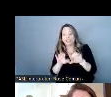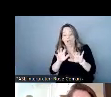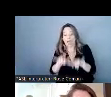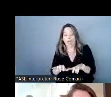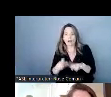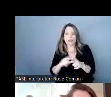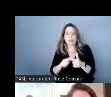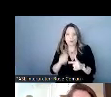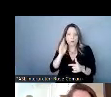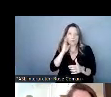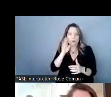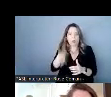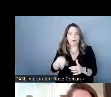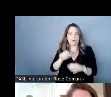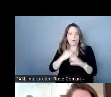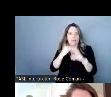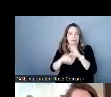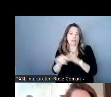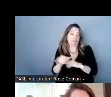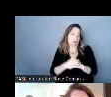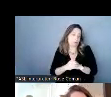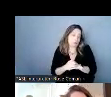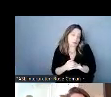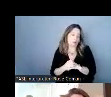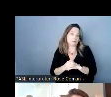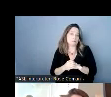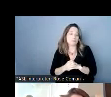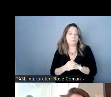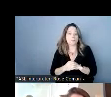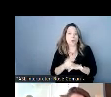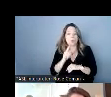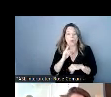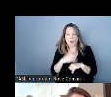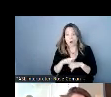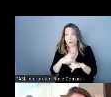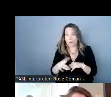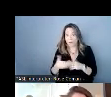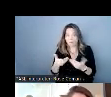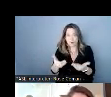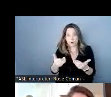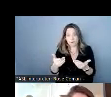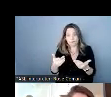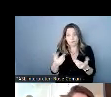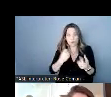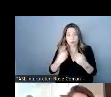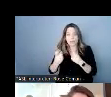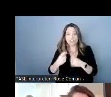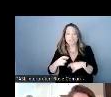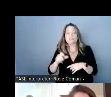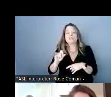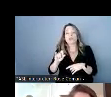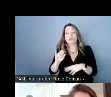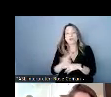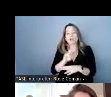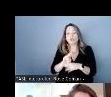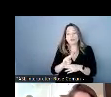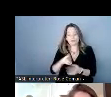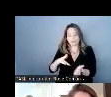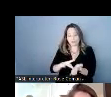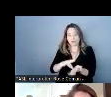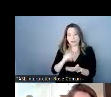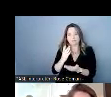at this point we are open for questions so if you could use the raise your hand feature in zoom